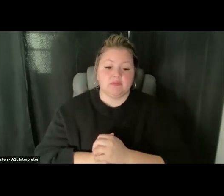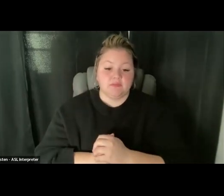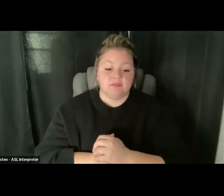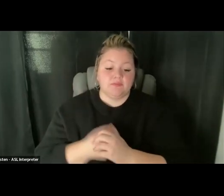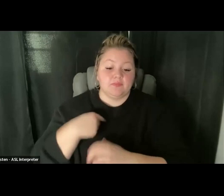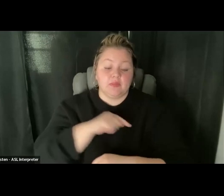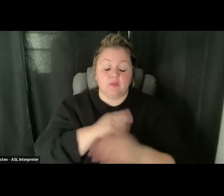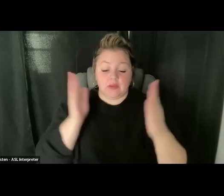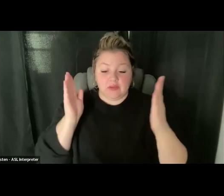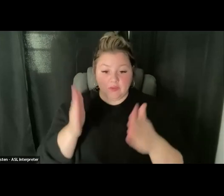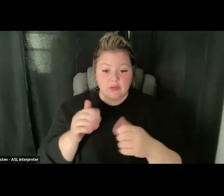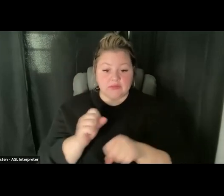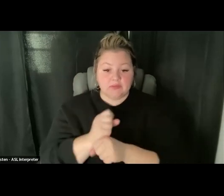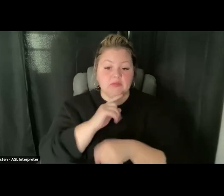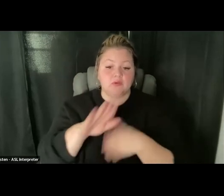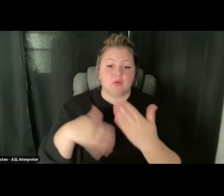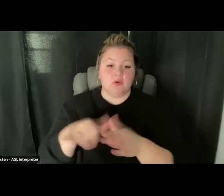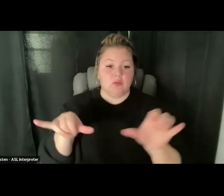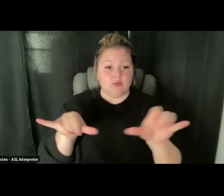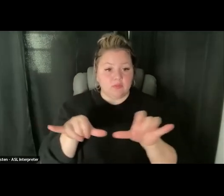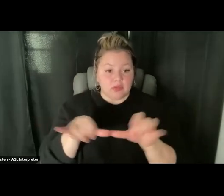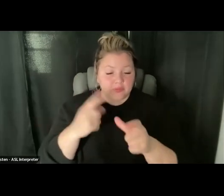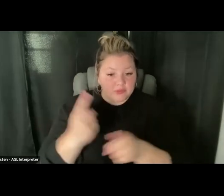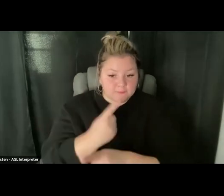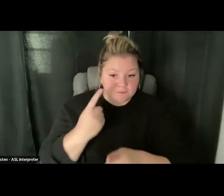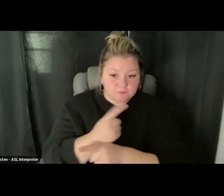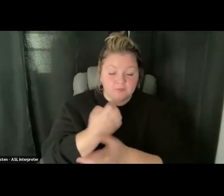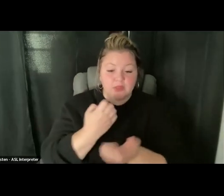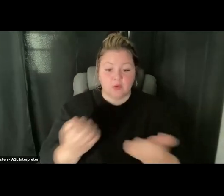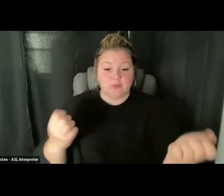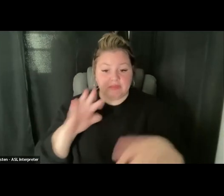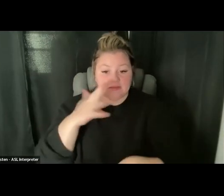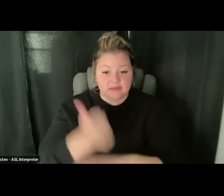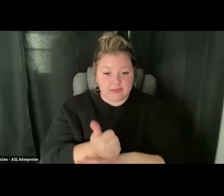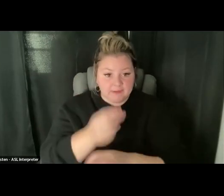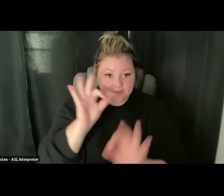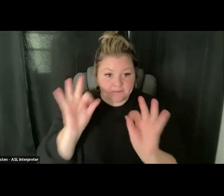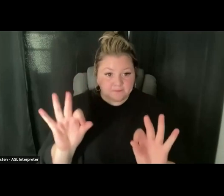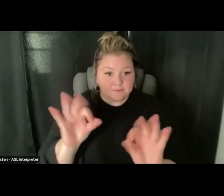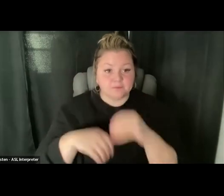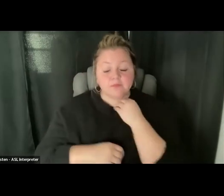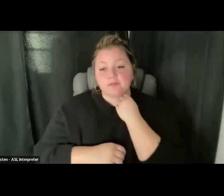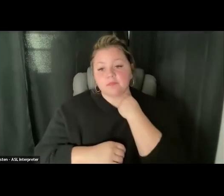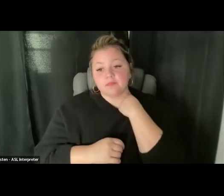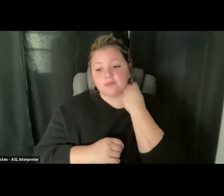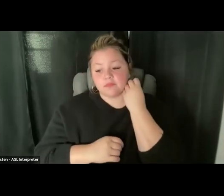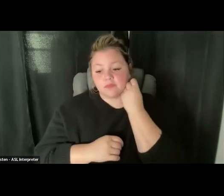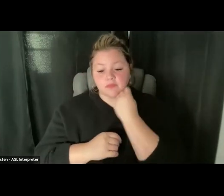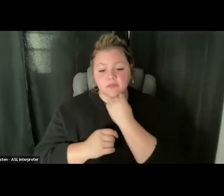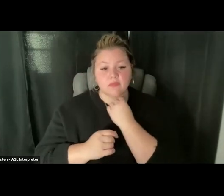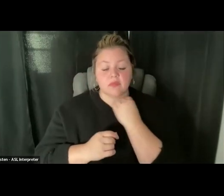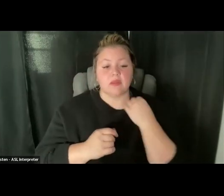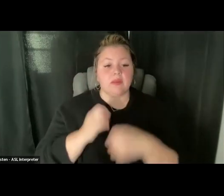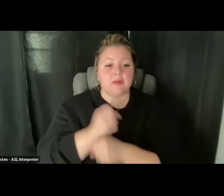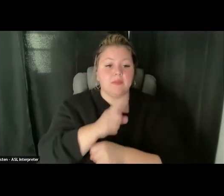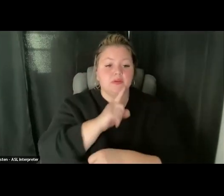sure measurements are correct equipment is set up correct to make sure that it's an accessible experience